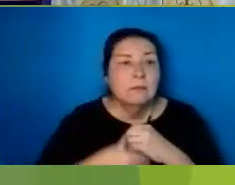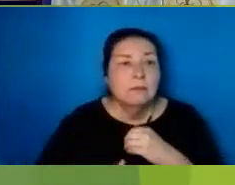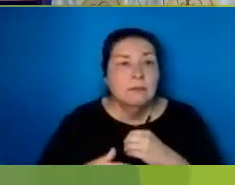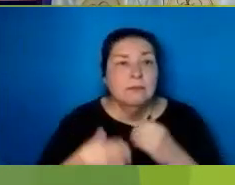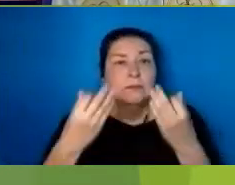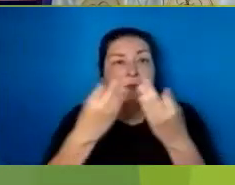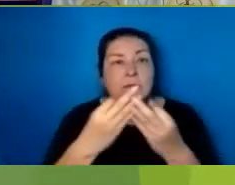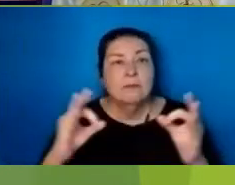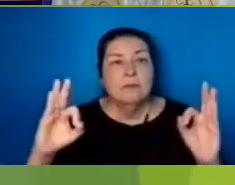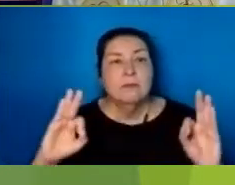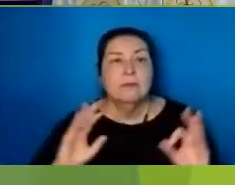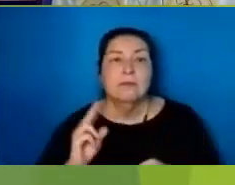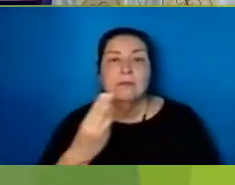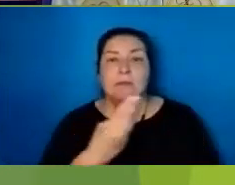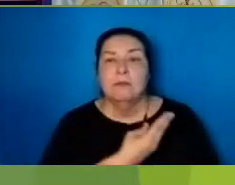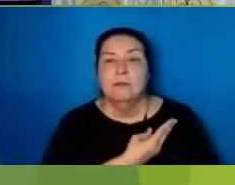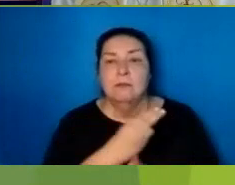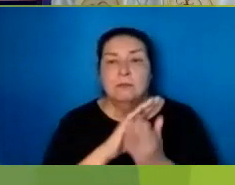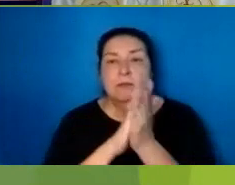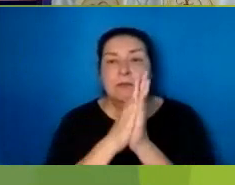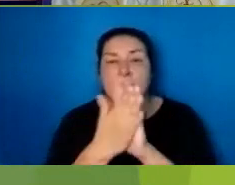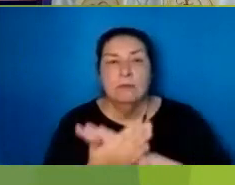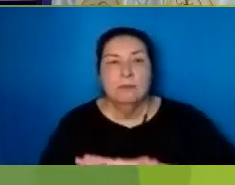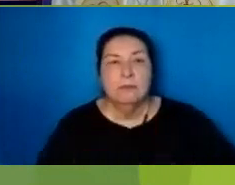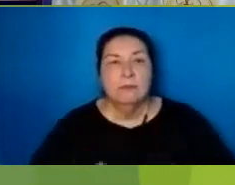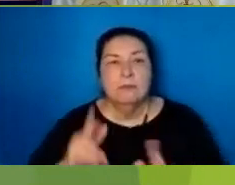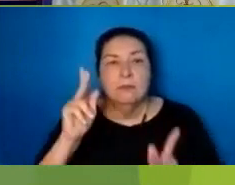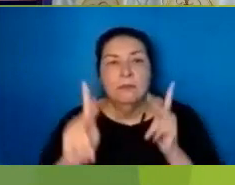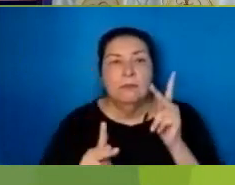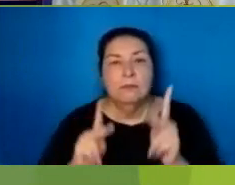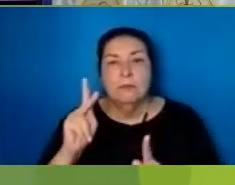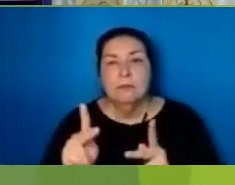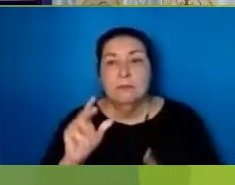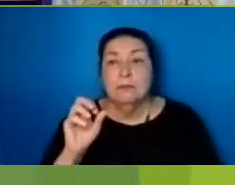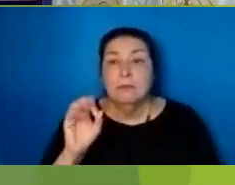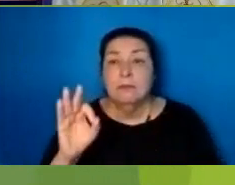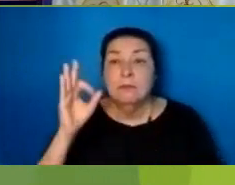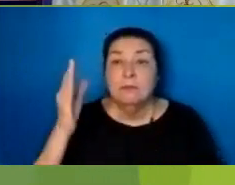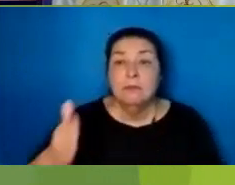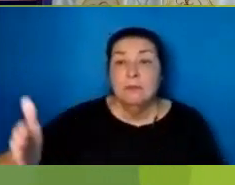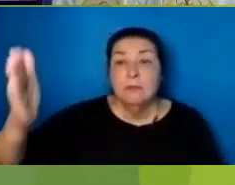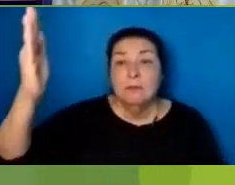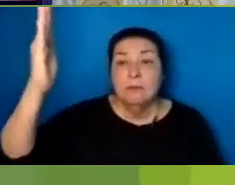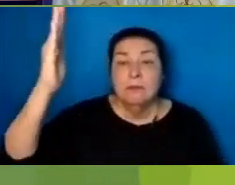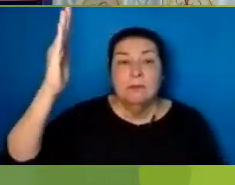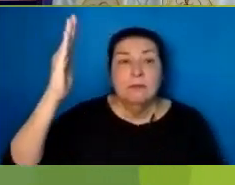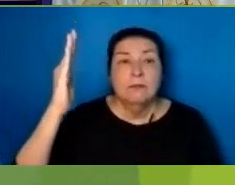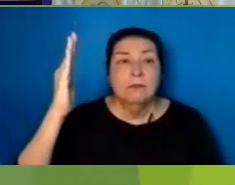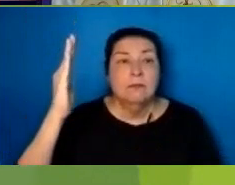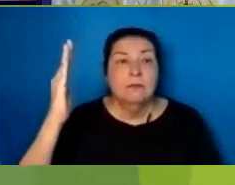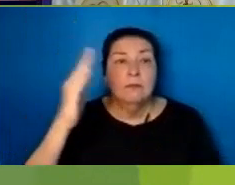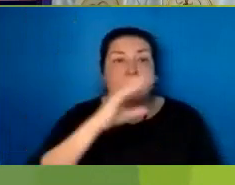This is for our love.